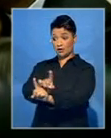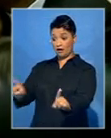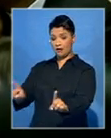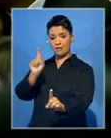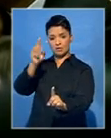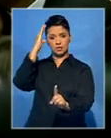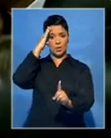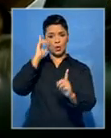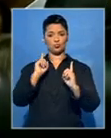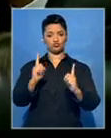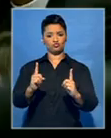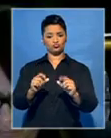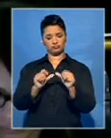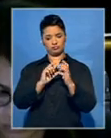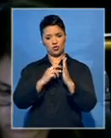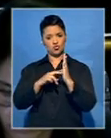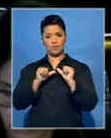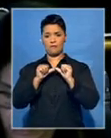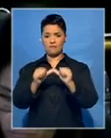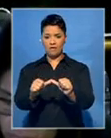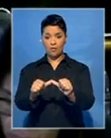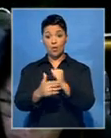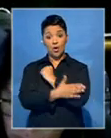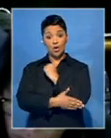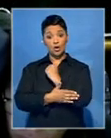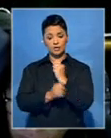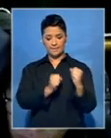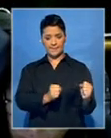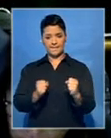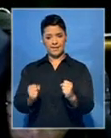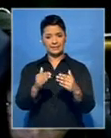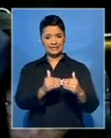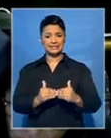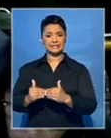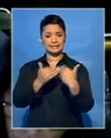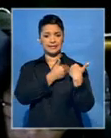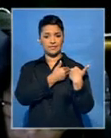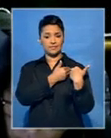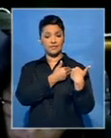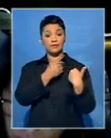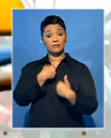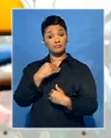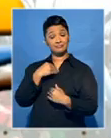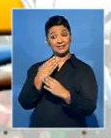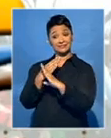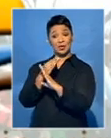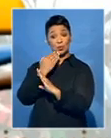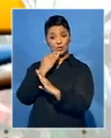law and order in place. I'm not defending individuals. I'm defending the institution of the police service.